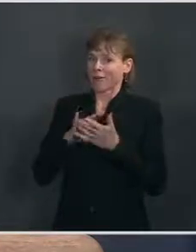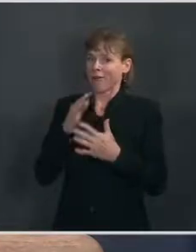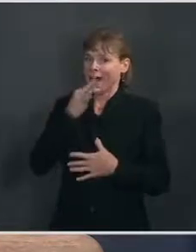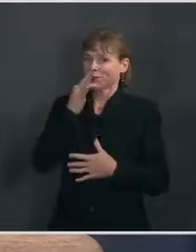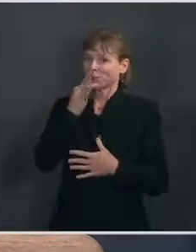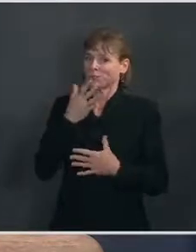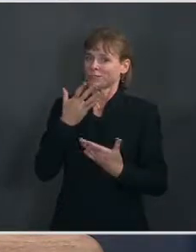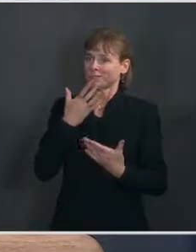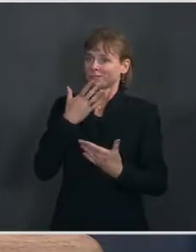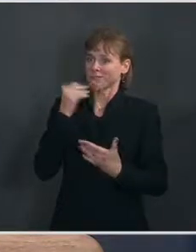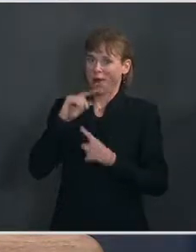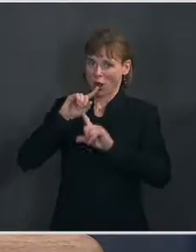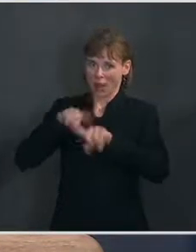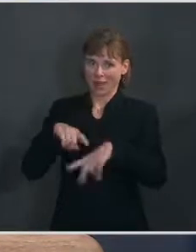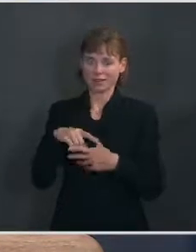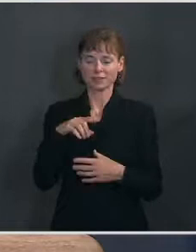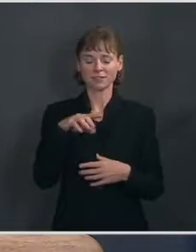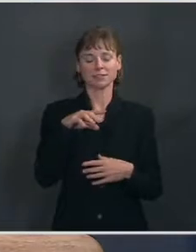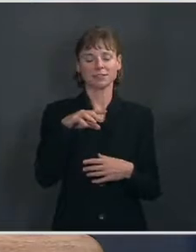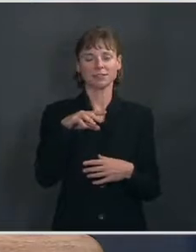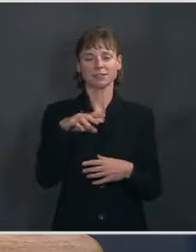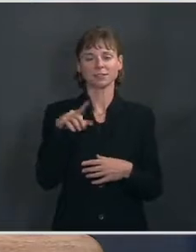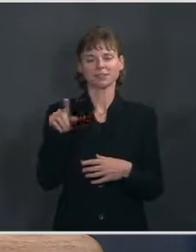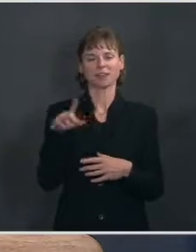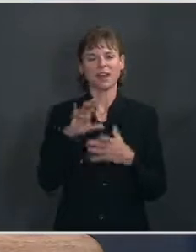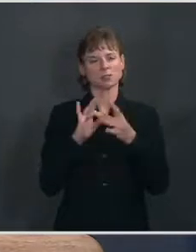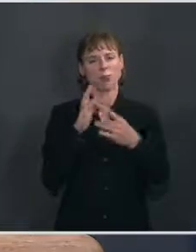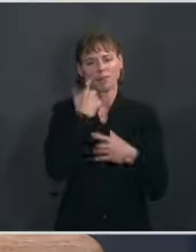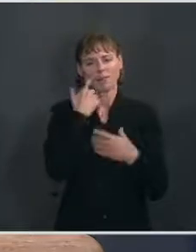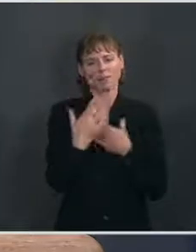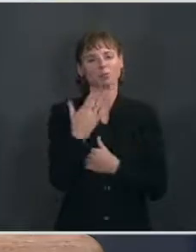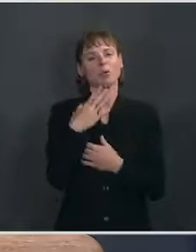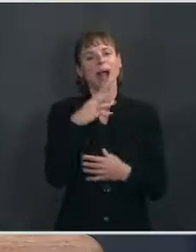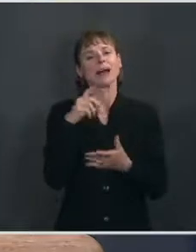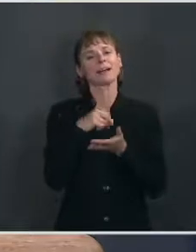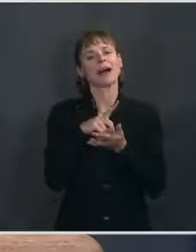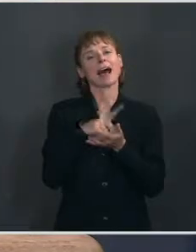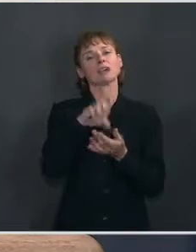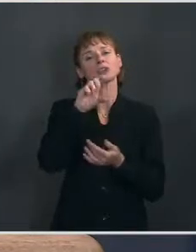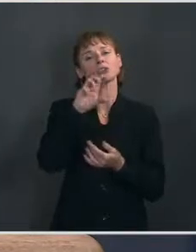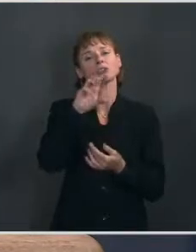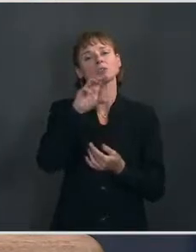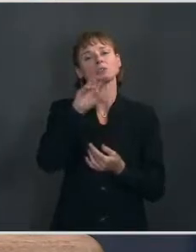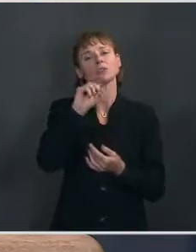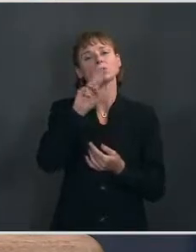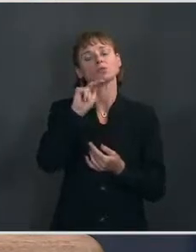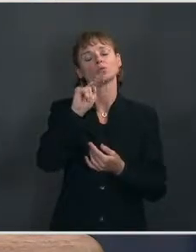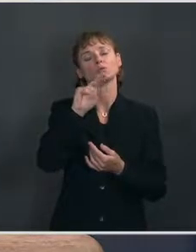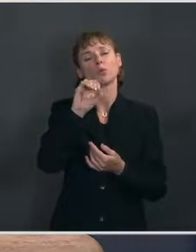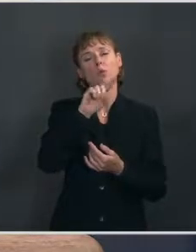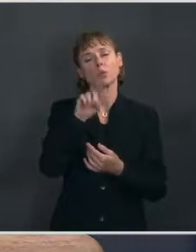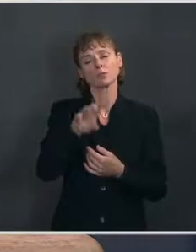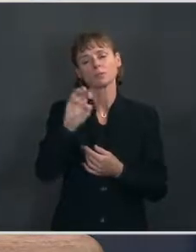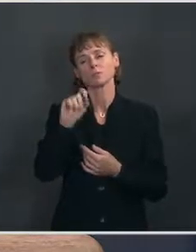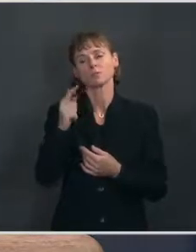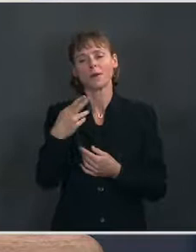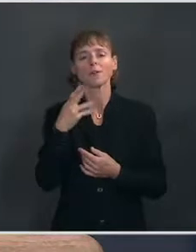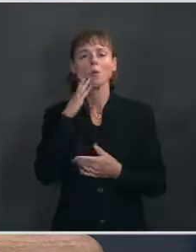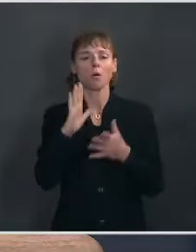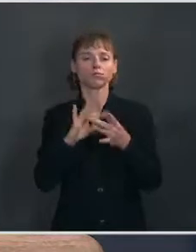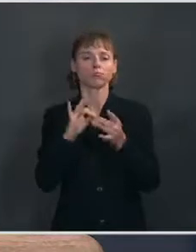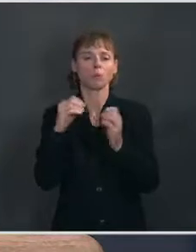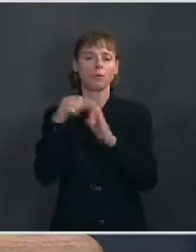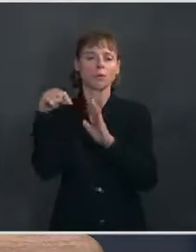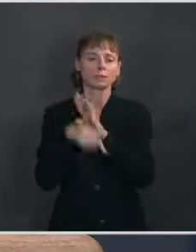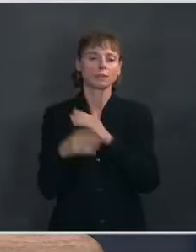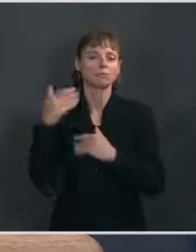Dr. Marcelo Nunez-Smith will be out more in the next 24 hours or so, talking more about steps we can take on this